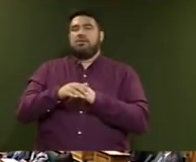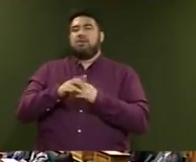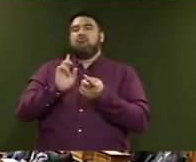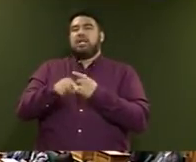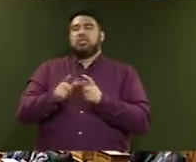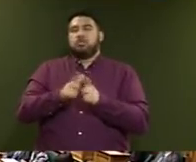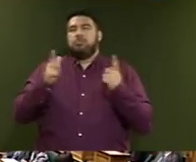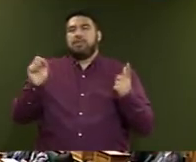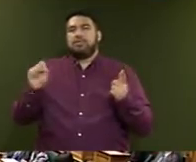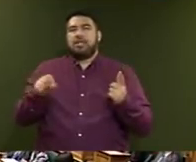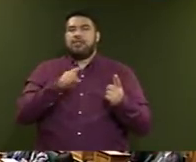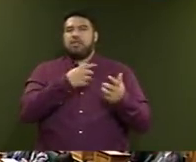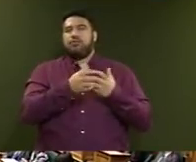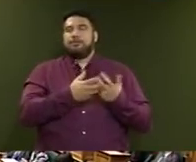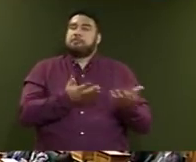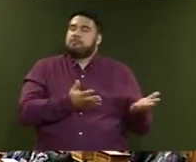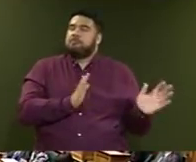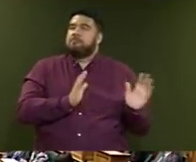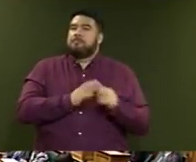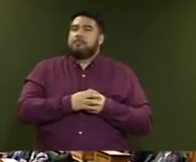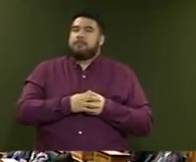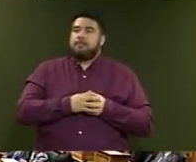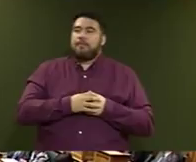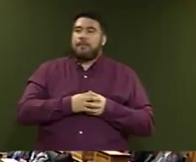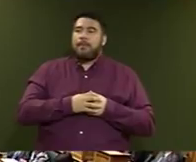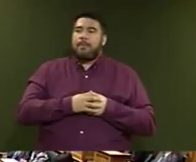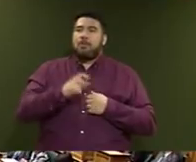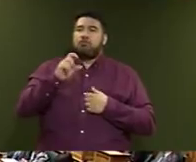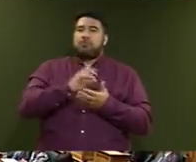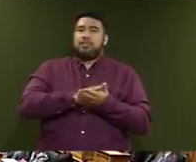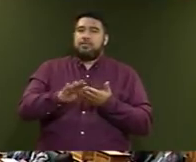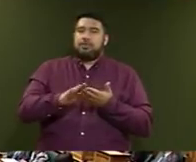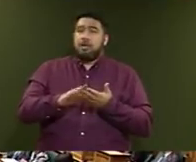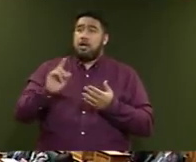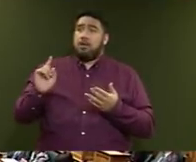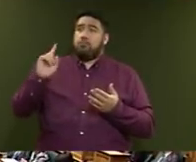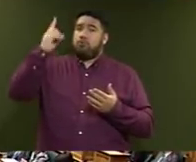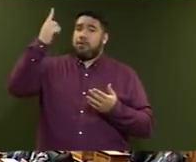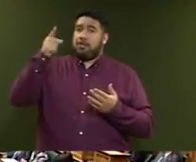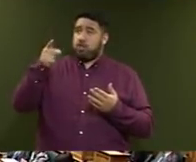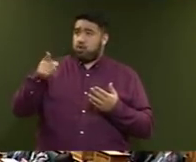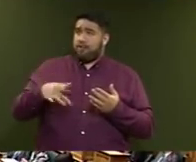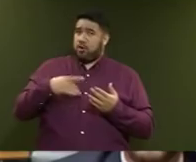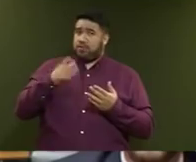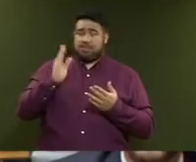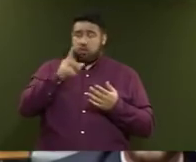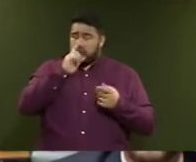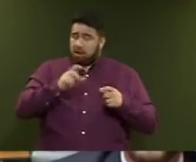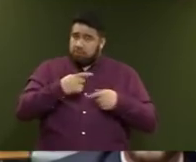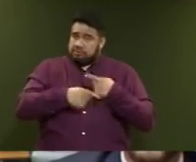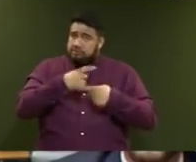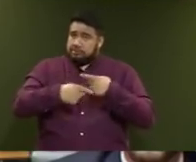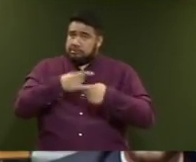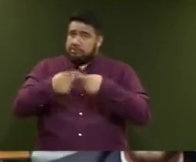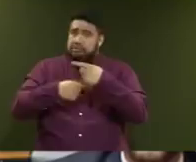institution. It's up to me for your question, Hon. Chris Hipkins. Does the Prime Minister think it is tenable for the Government to threaten to cut